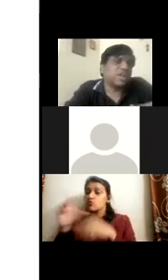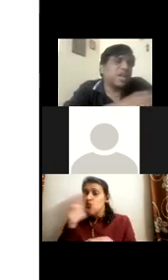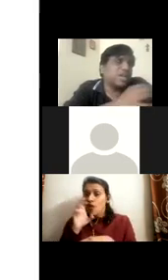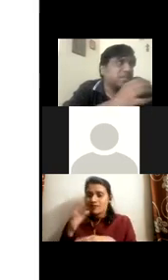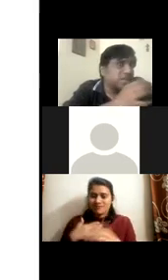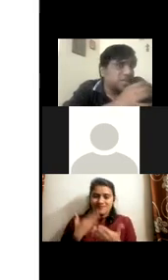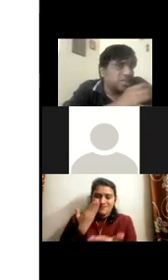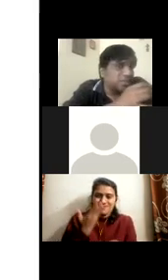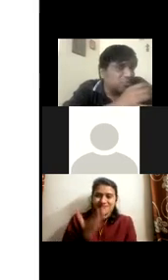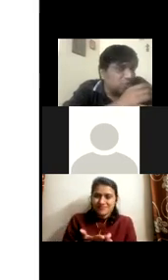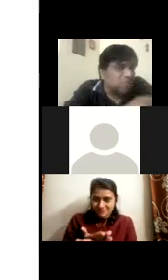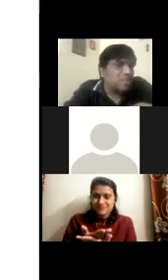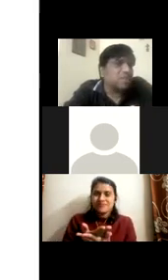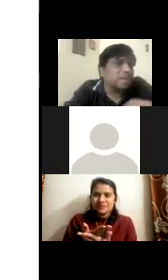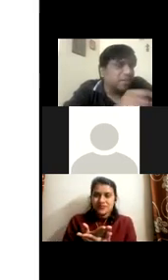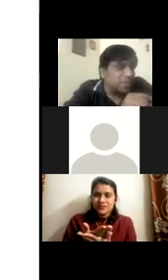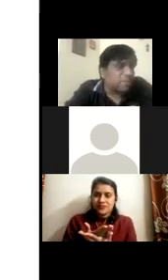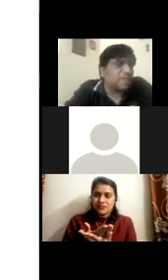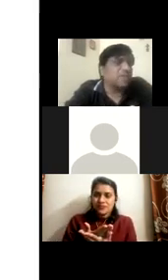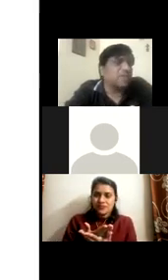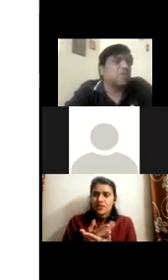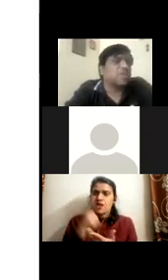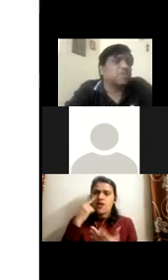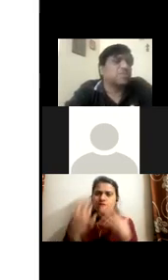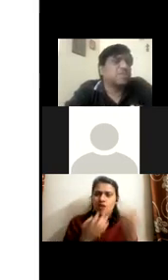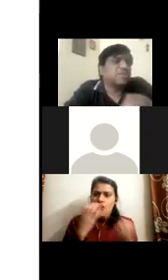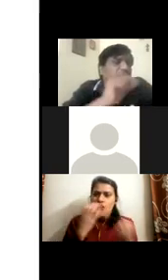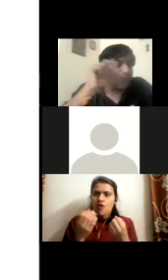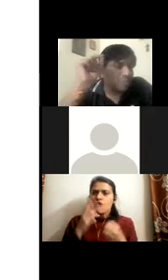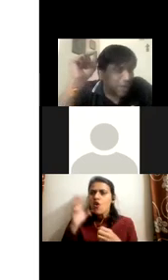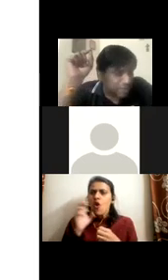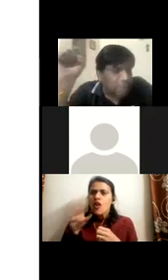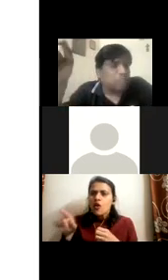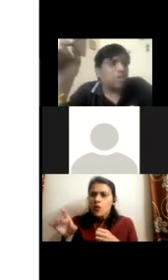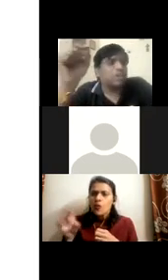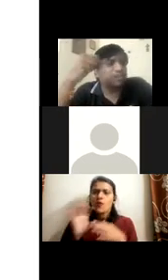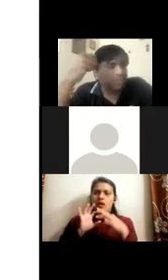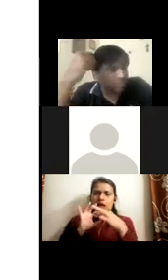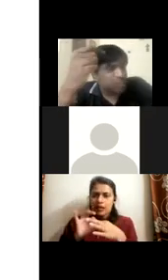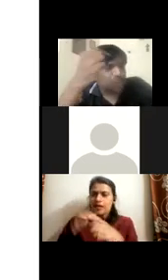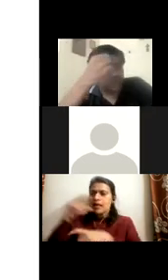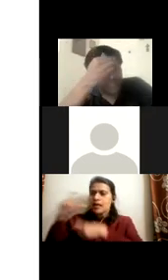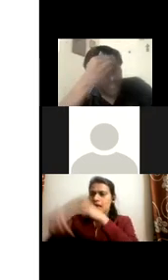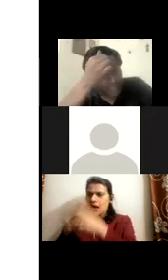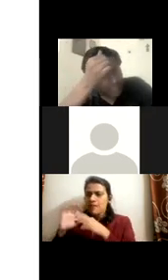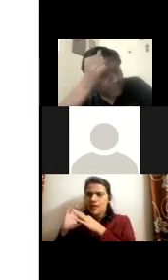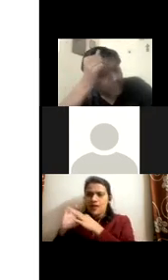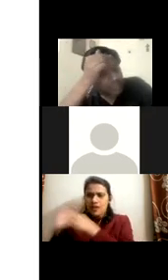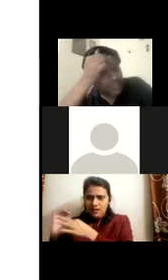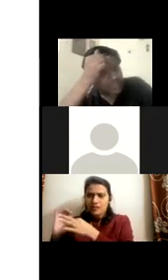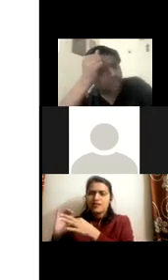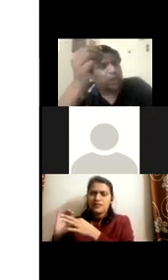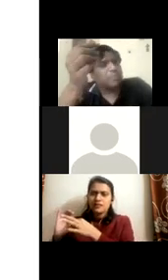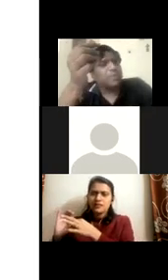and, uh, work with the, identify the partner college and partner employer who is supporting the, uh,